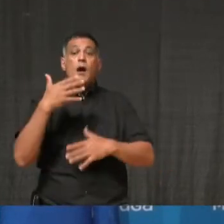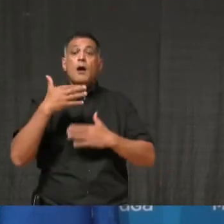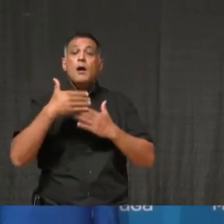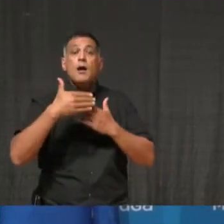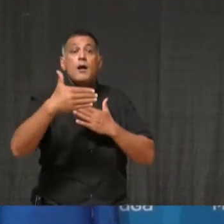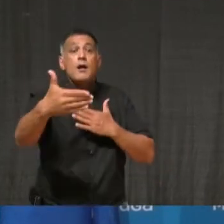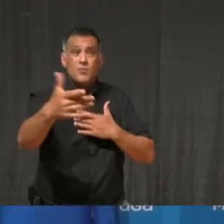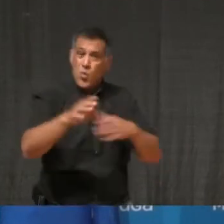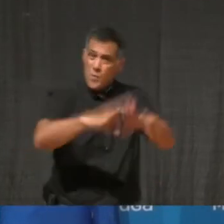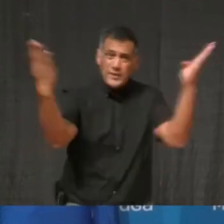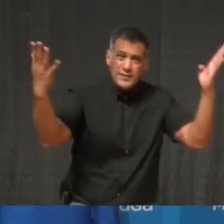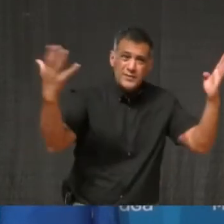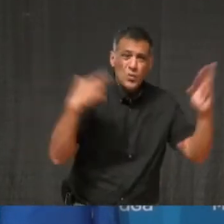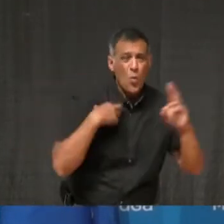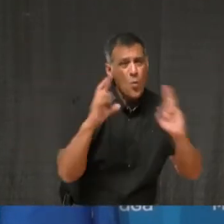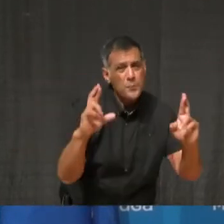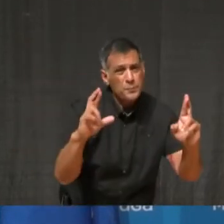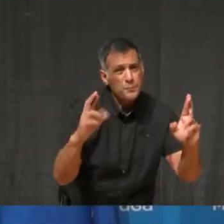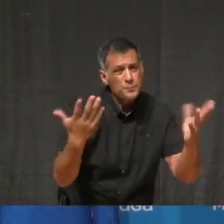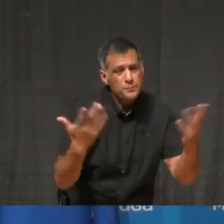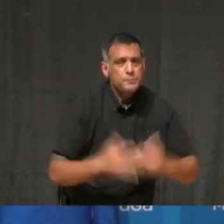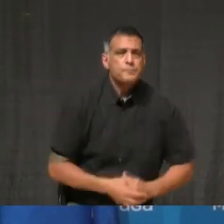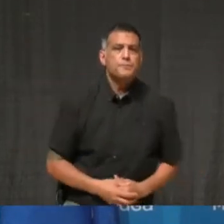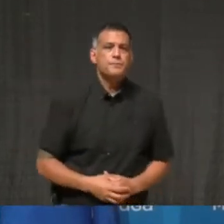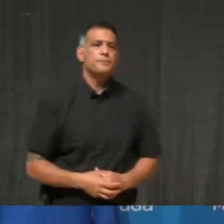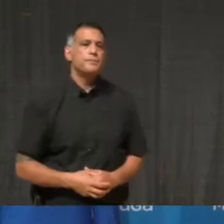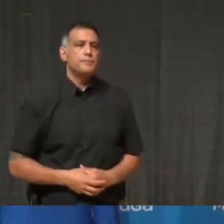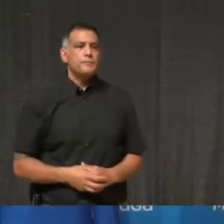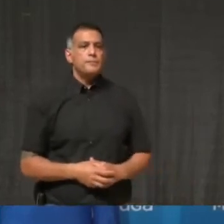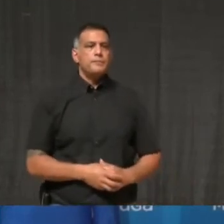Thanks, Mayor Crombie. I have a question for Dr. Lowe as well. Certainly.